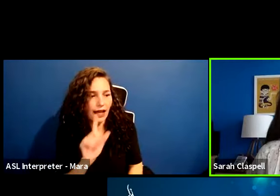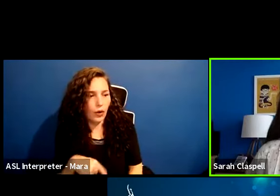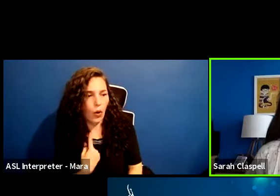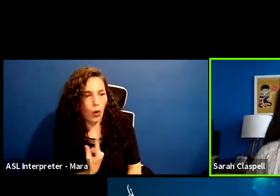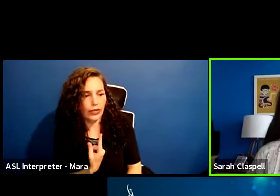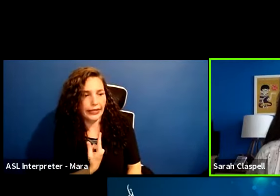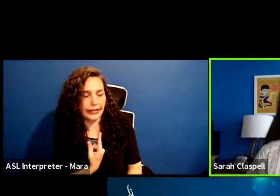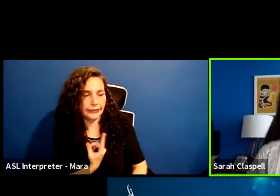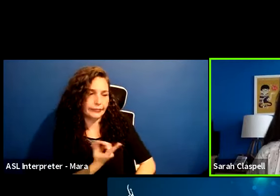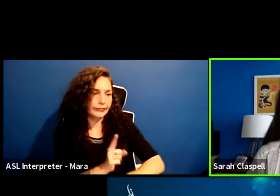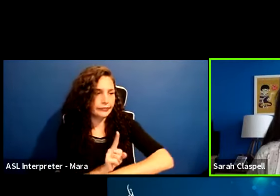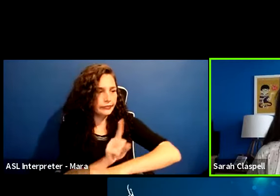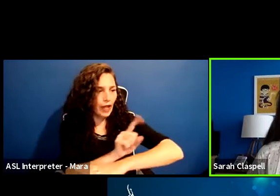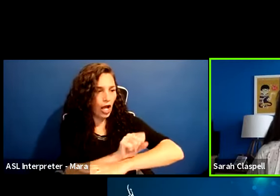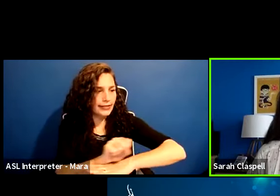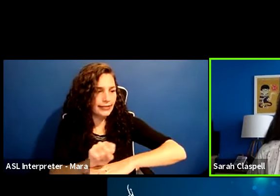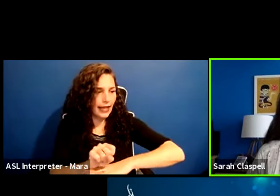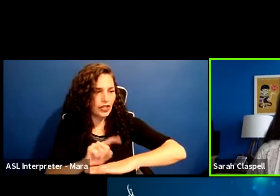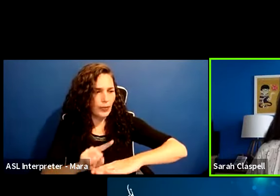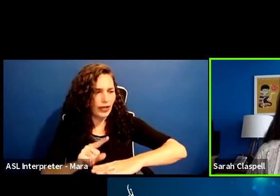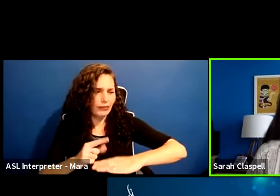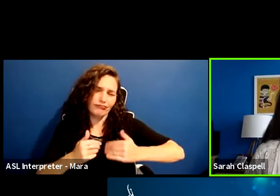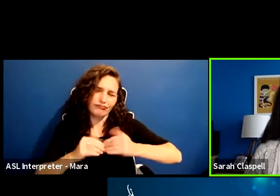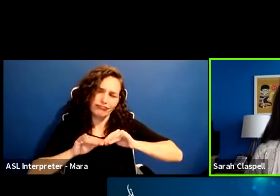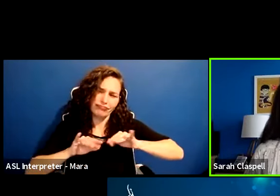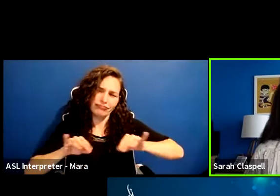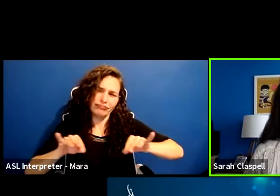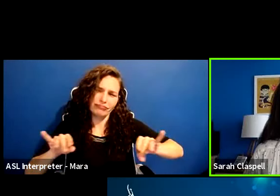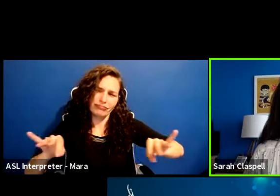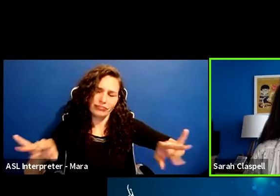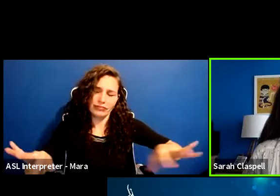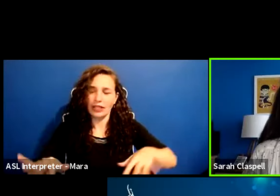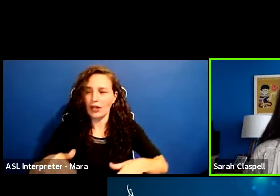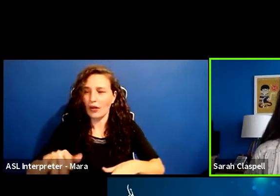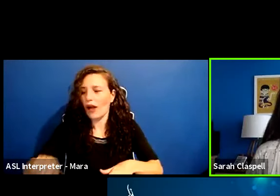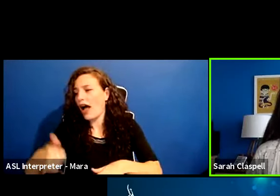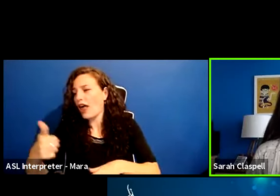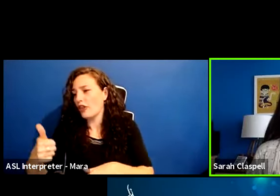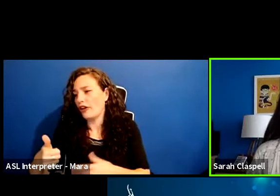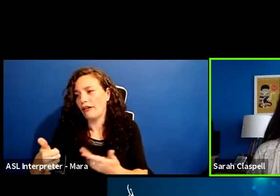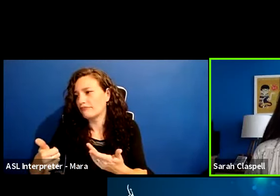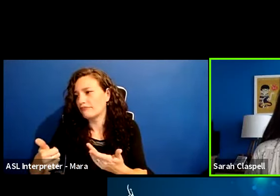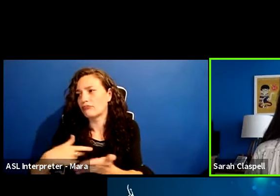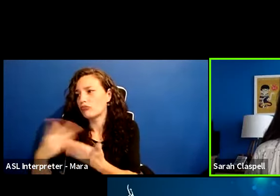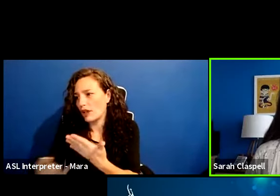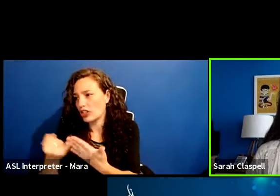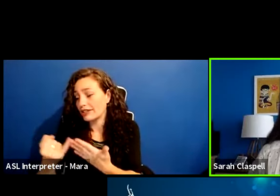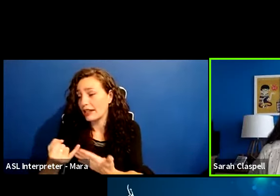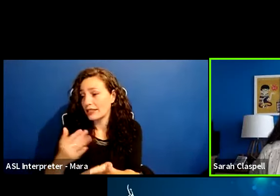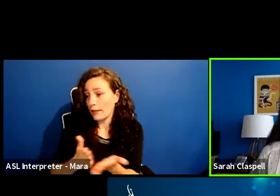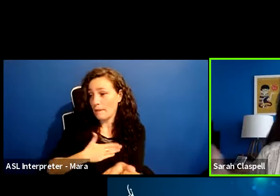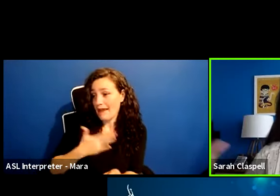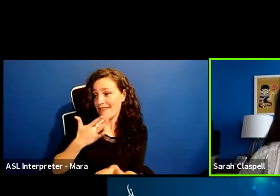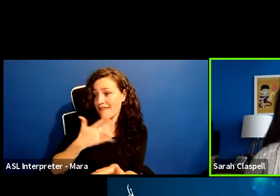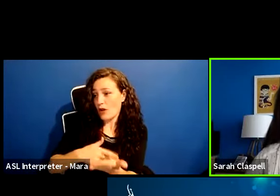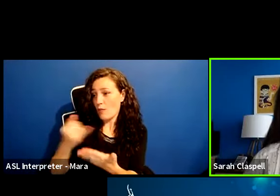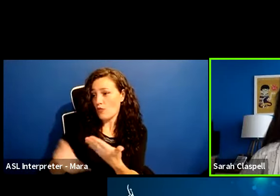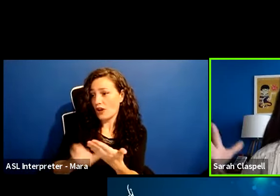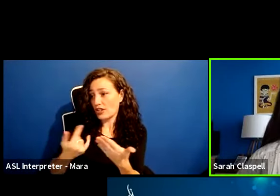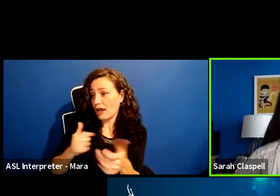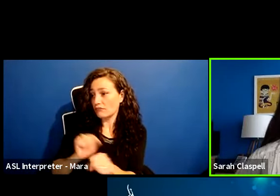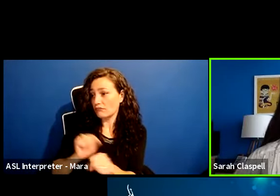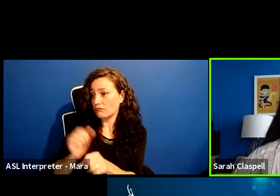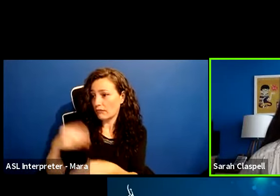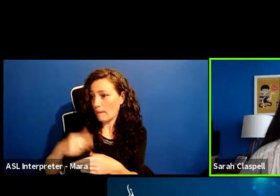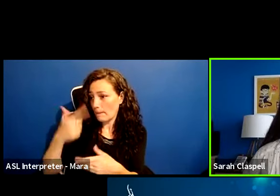stage and ends up, um, yeah, a lot of my favorite projects I've worked on, worked on, I've worked on because I've been recommended or